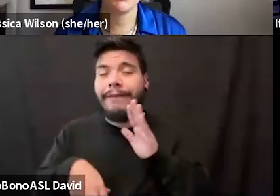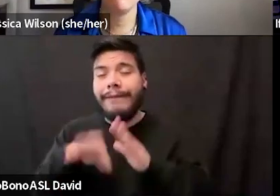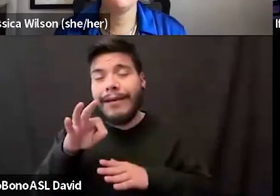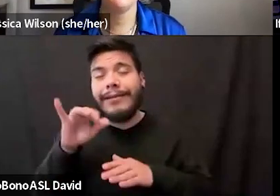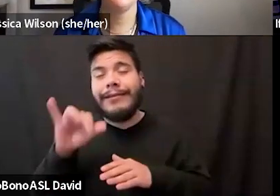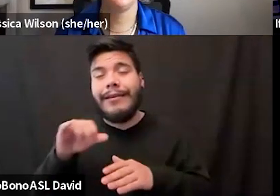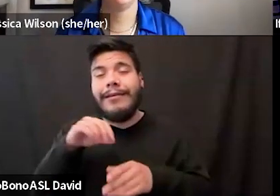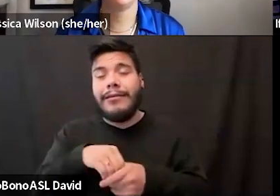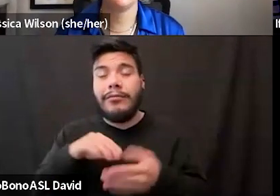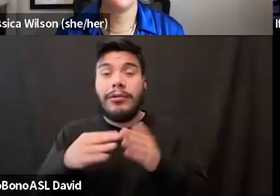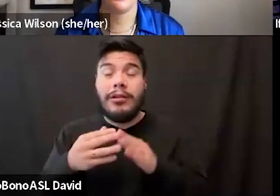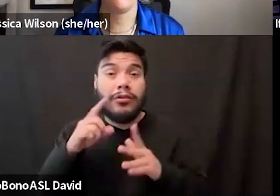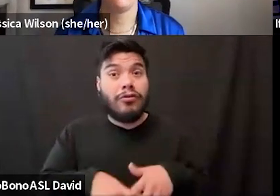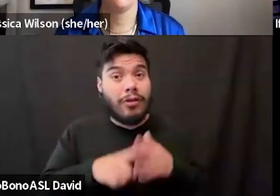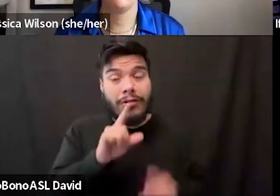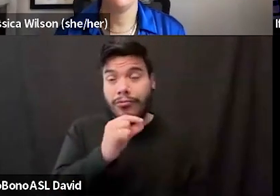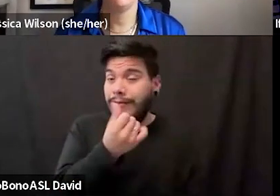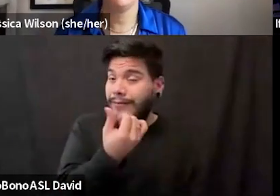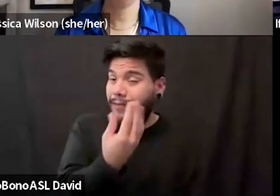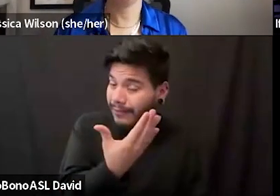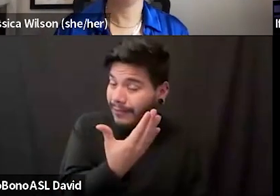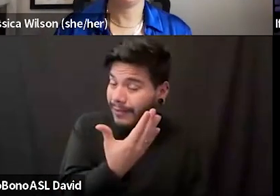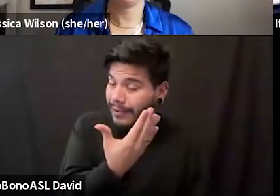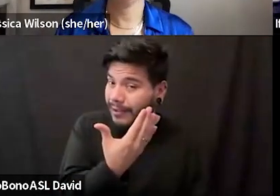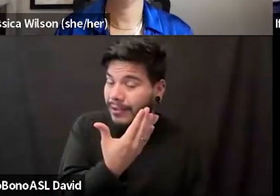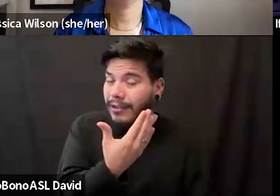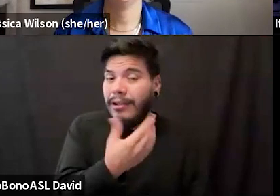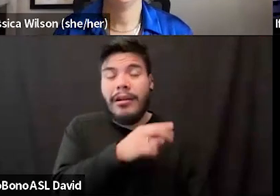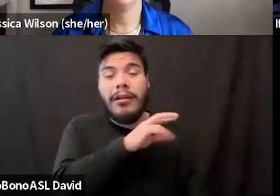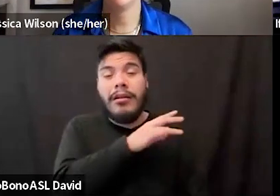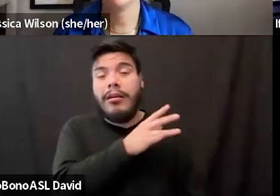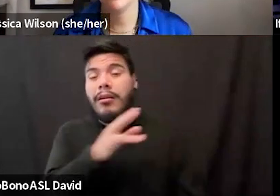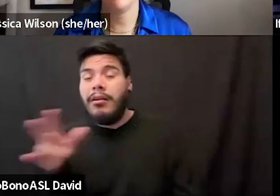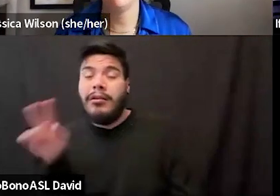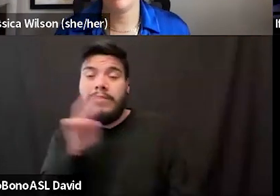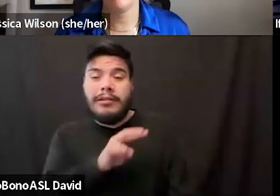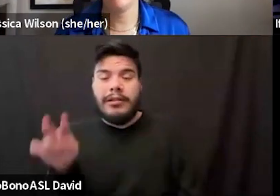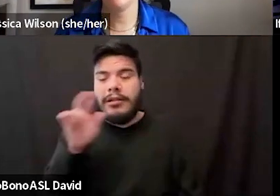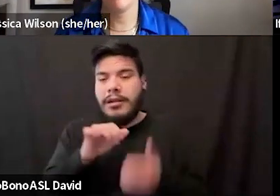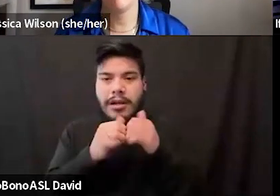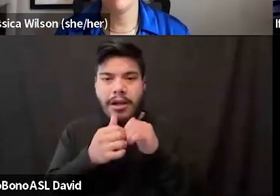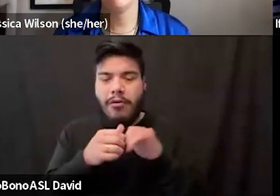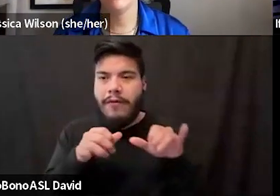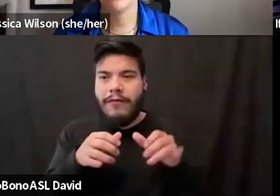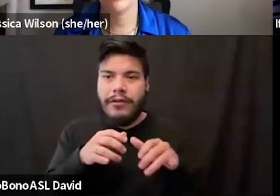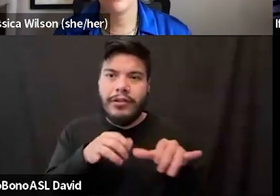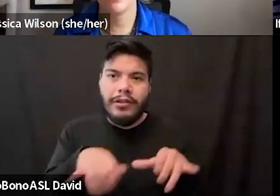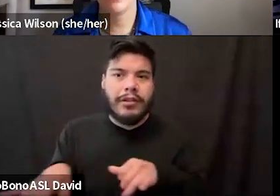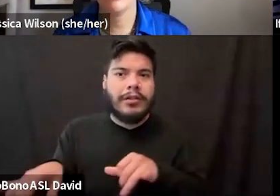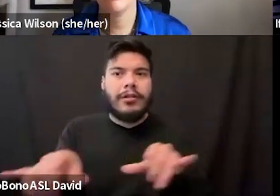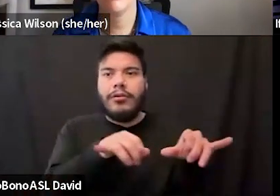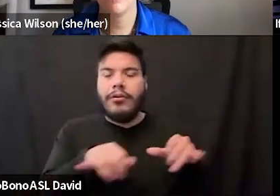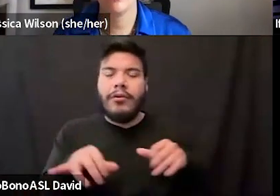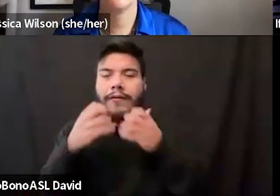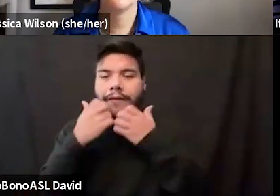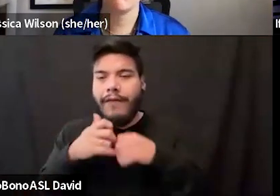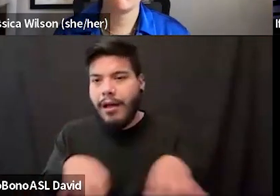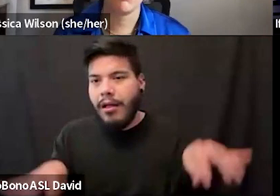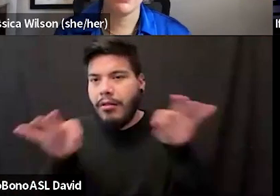know,